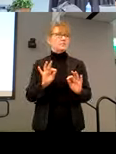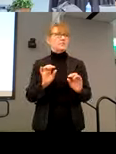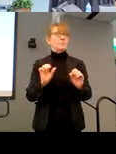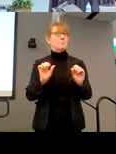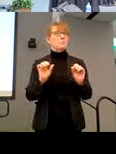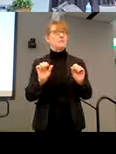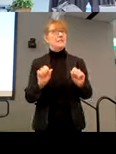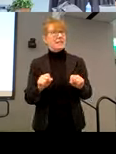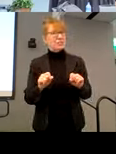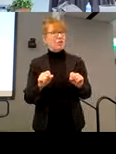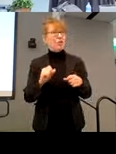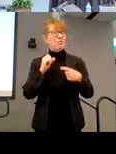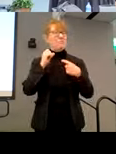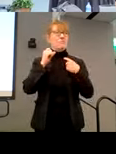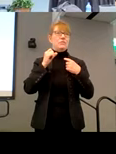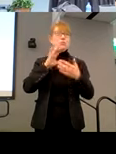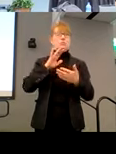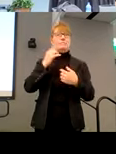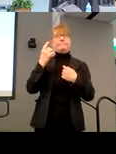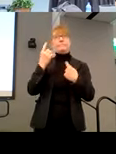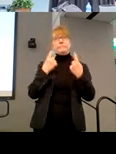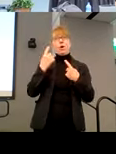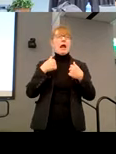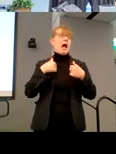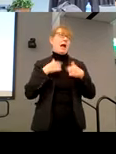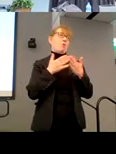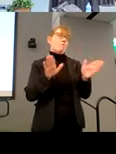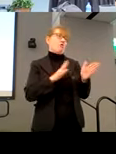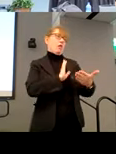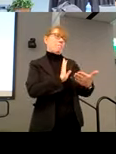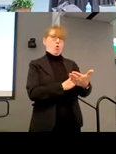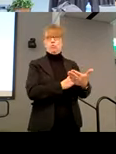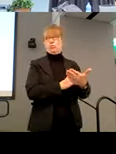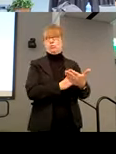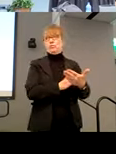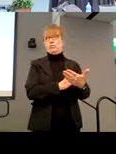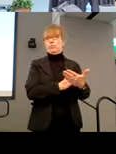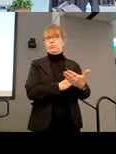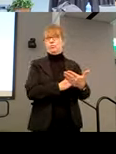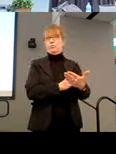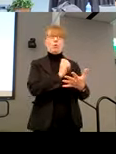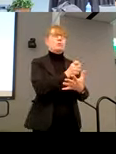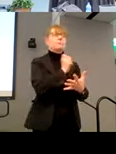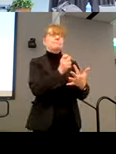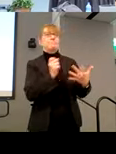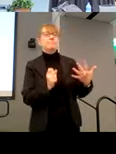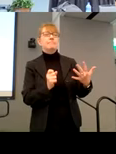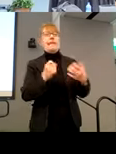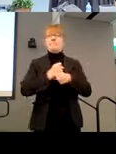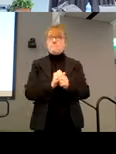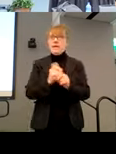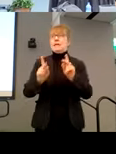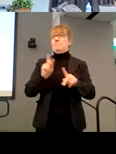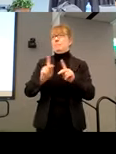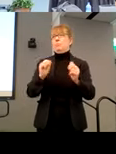but in my view, overall, I'm opposed to them because I think they hurt people with disabilities. They make people with disabilities